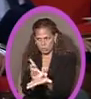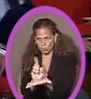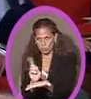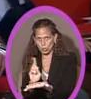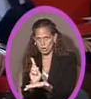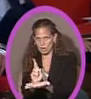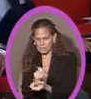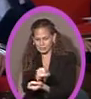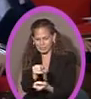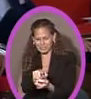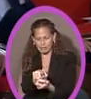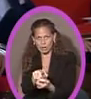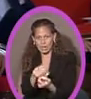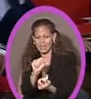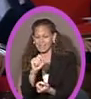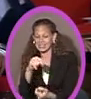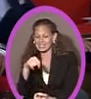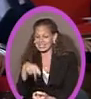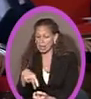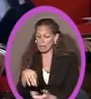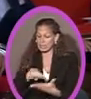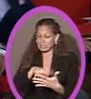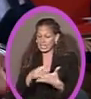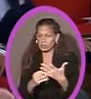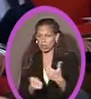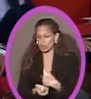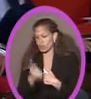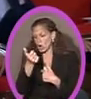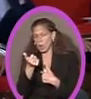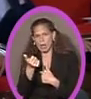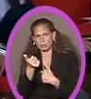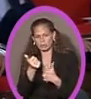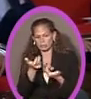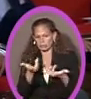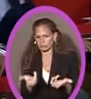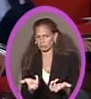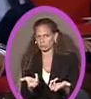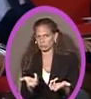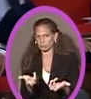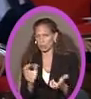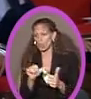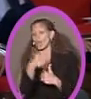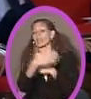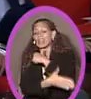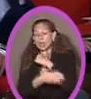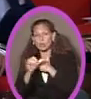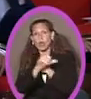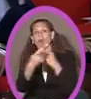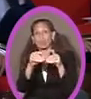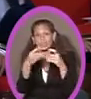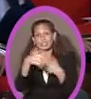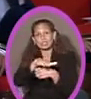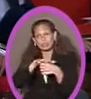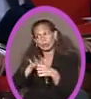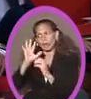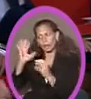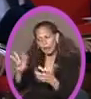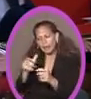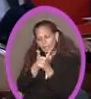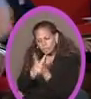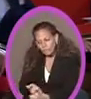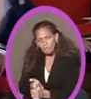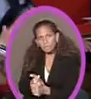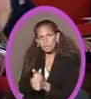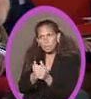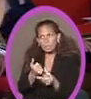if you throw out the step schedule that almost every other county, every other district in Florida has already complied with the law by